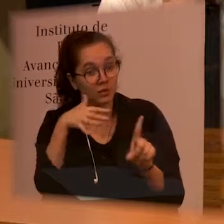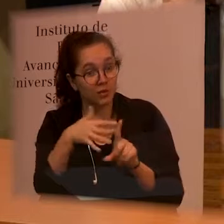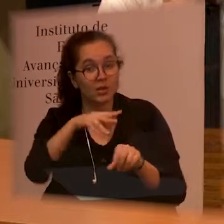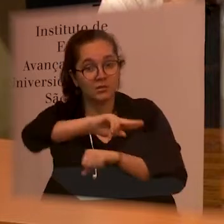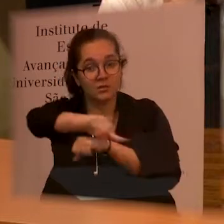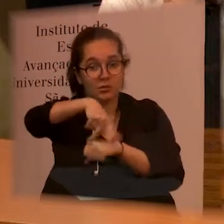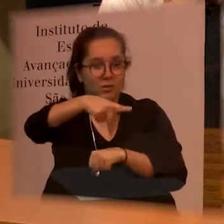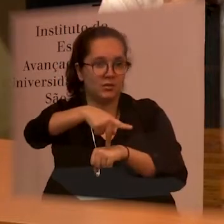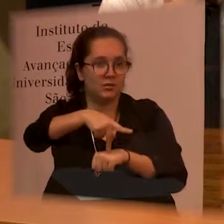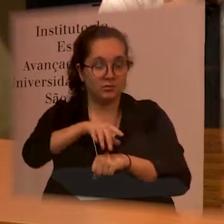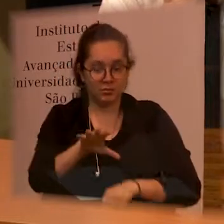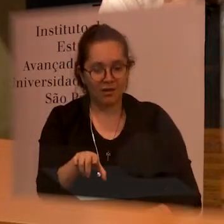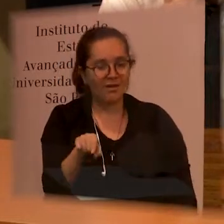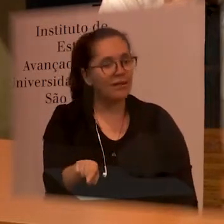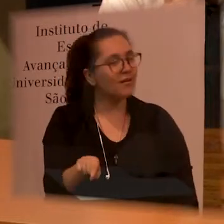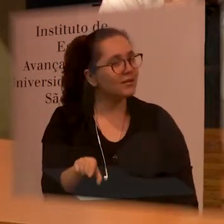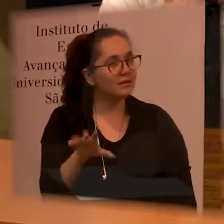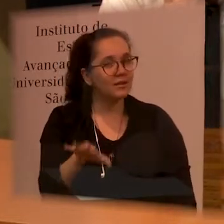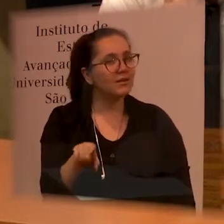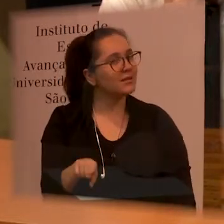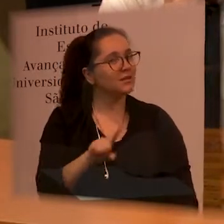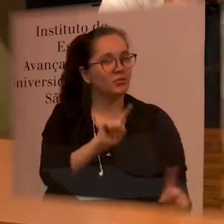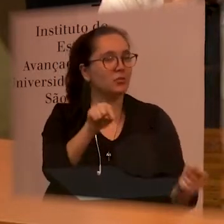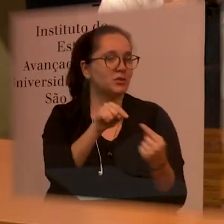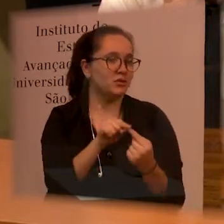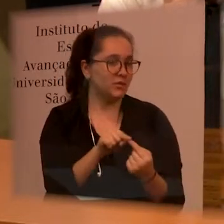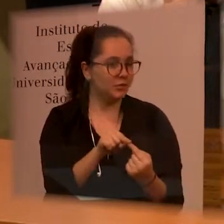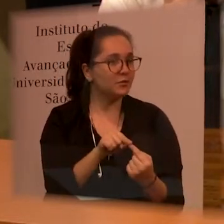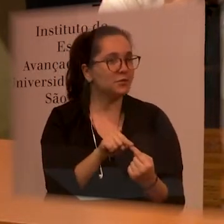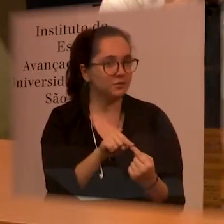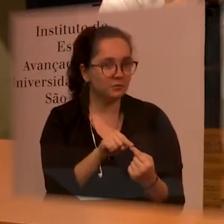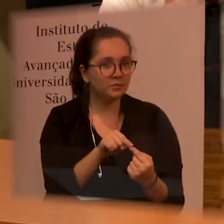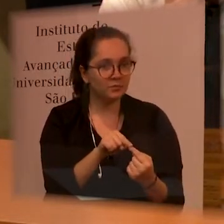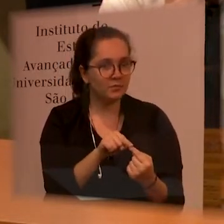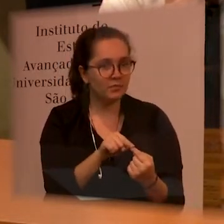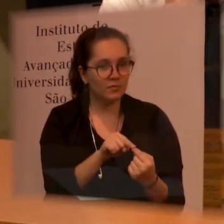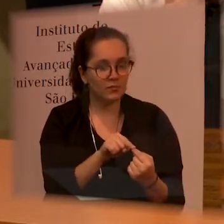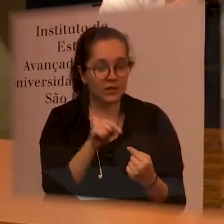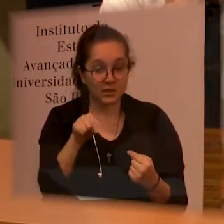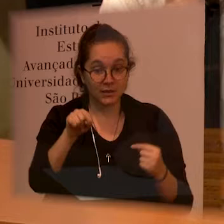country and that is the greatest aim